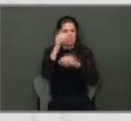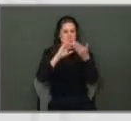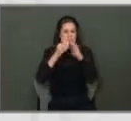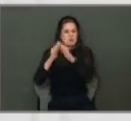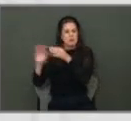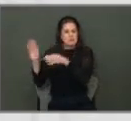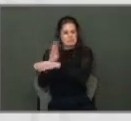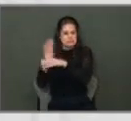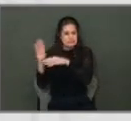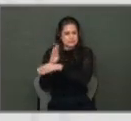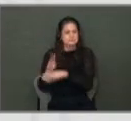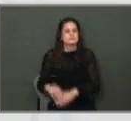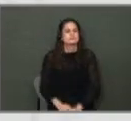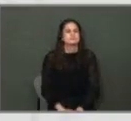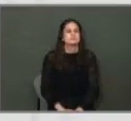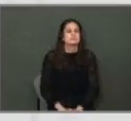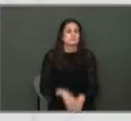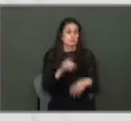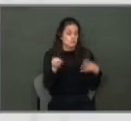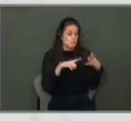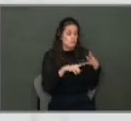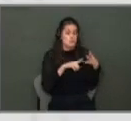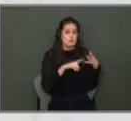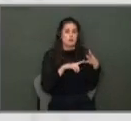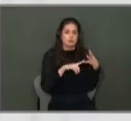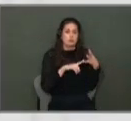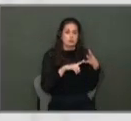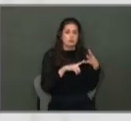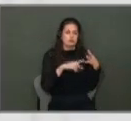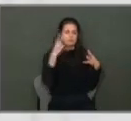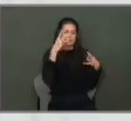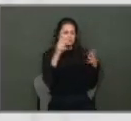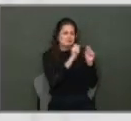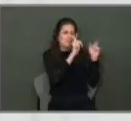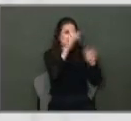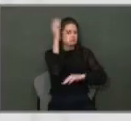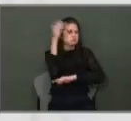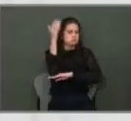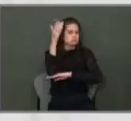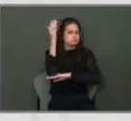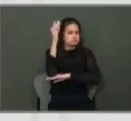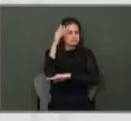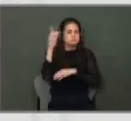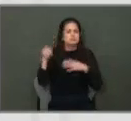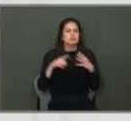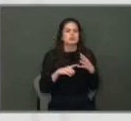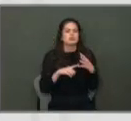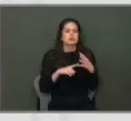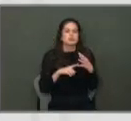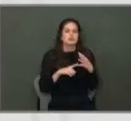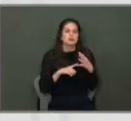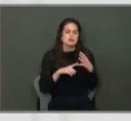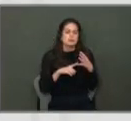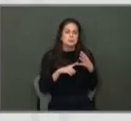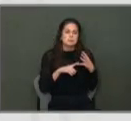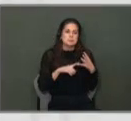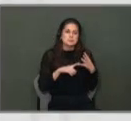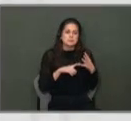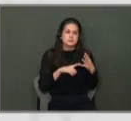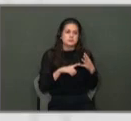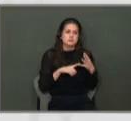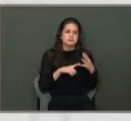community. The fourth area is, and you'll see in the slide presentation, as we launch off into the